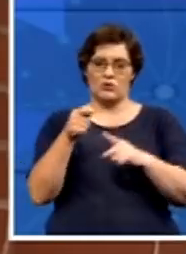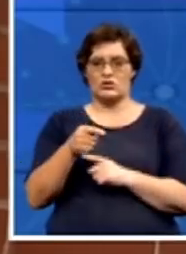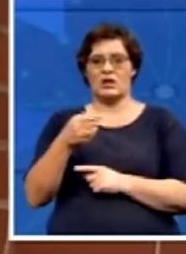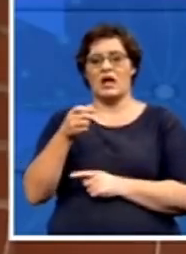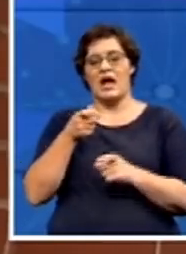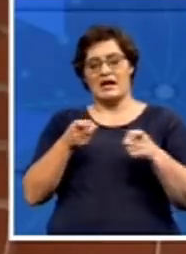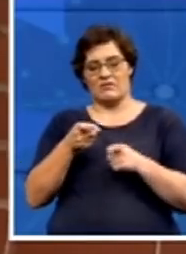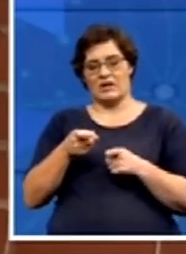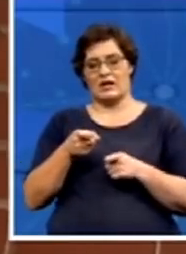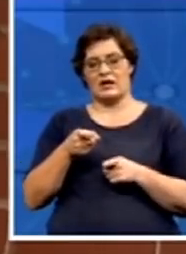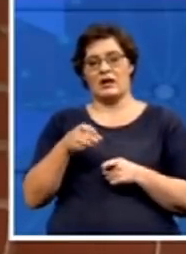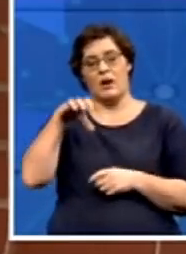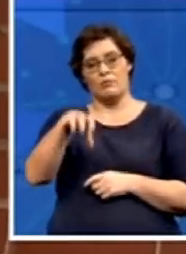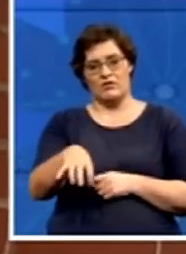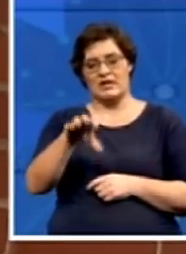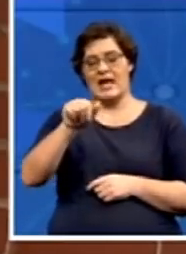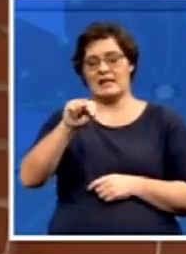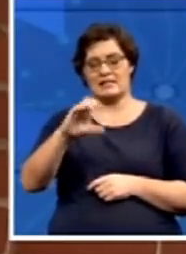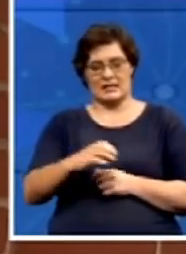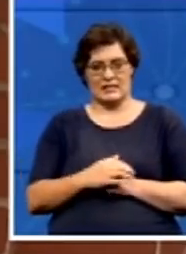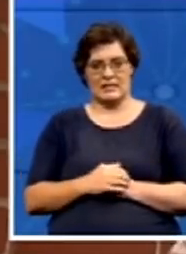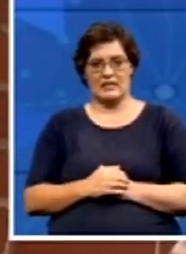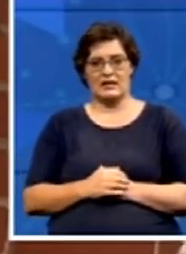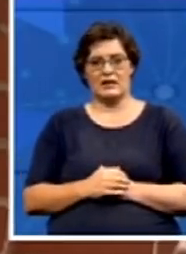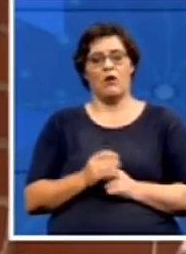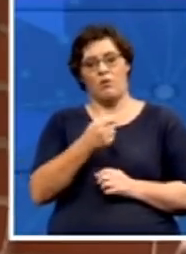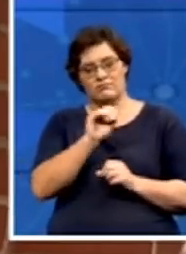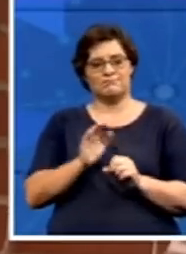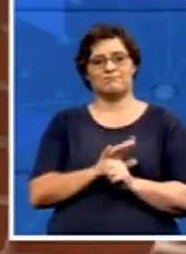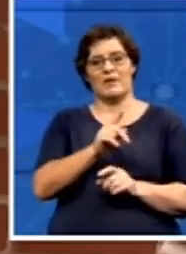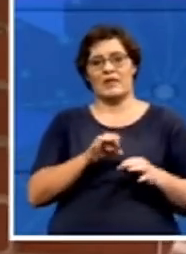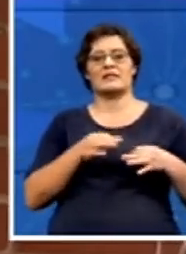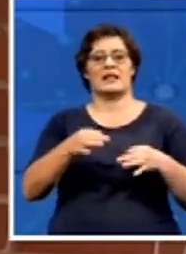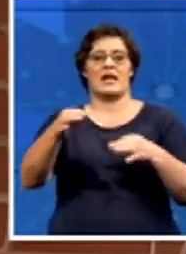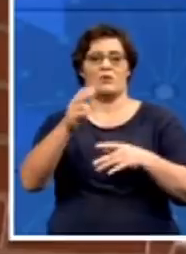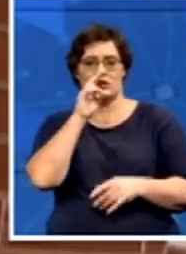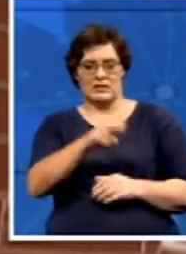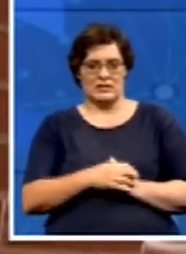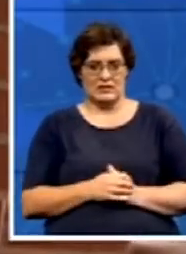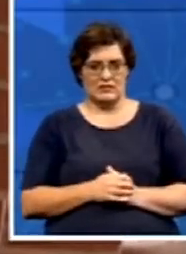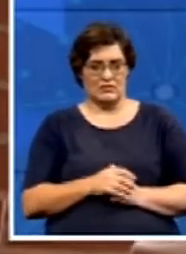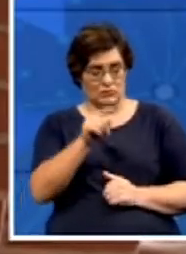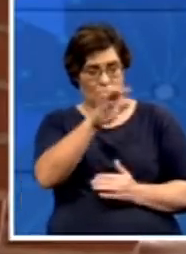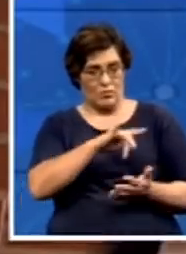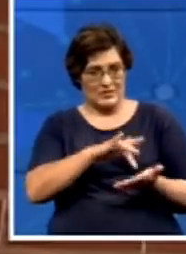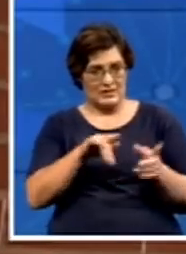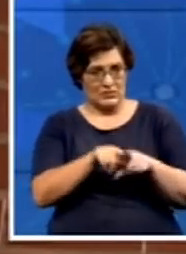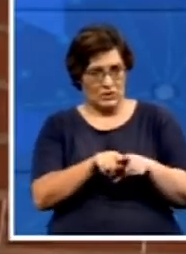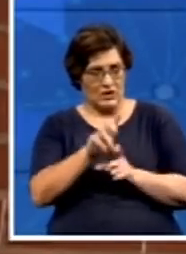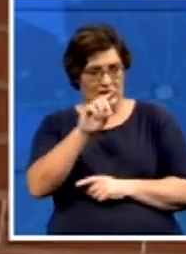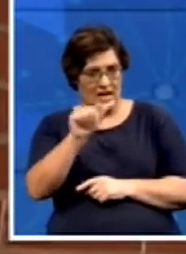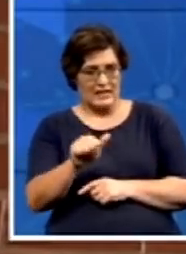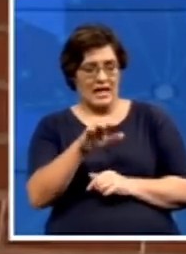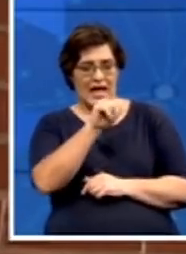ANC, of basically being behind this delay that we see. Is it your position as the Democratic Alliance that the ANC is frustrating this process?